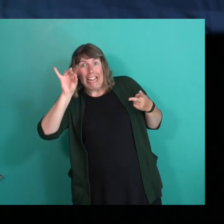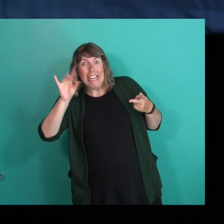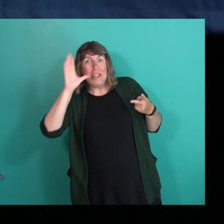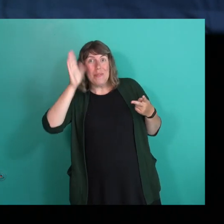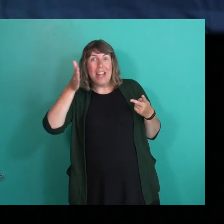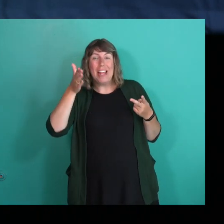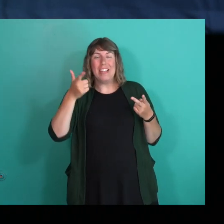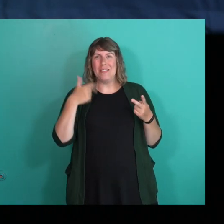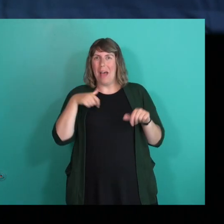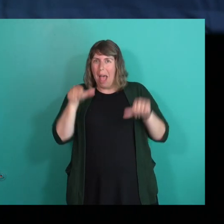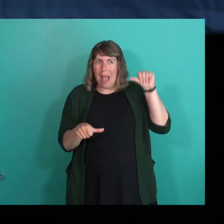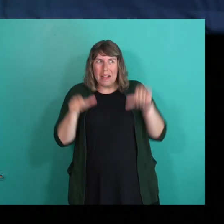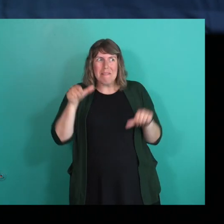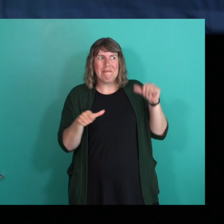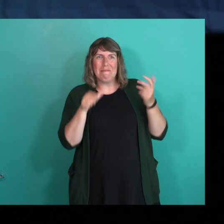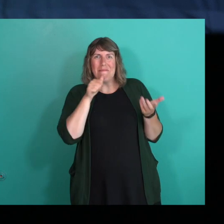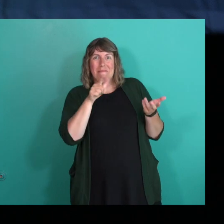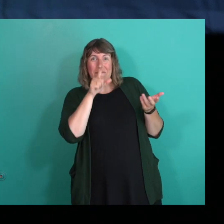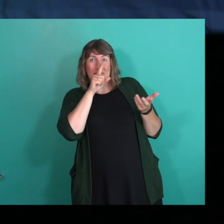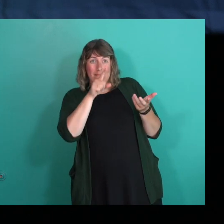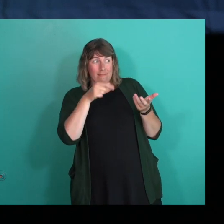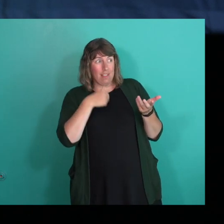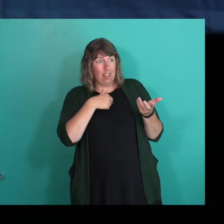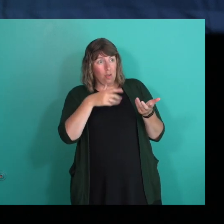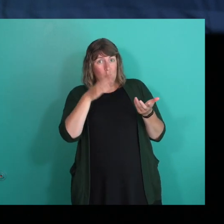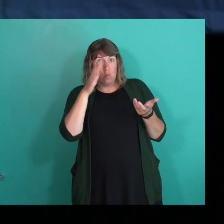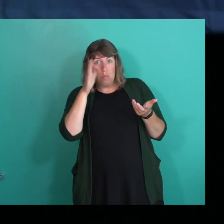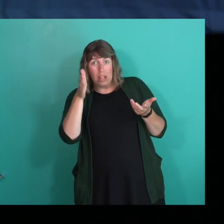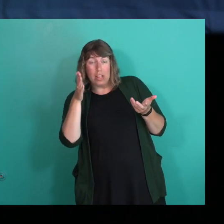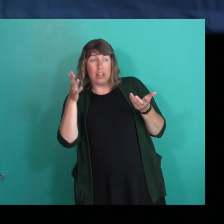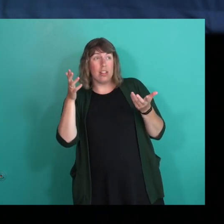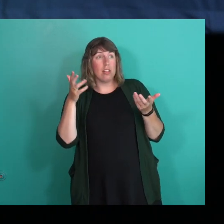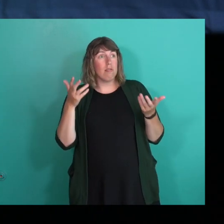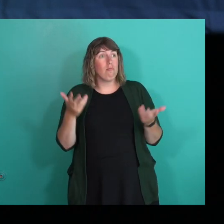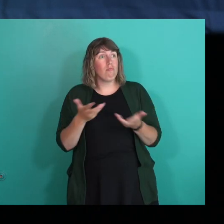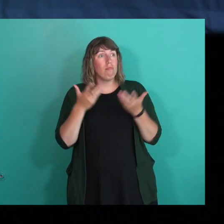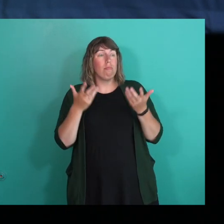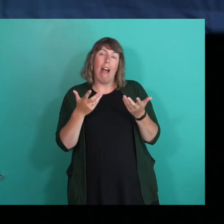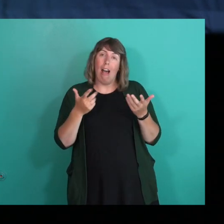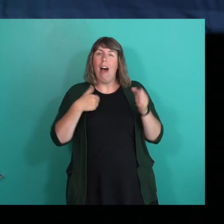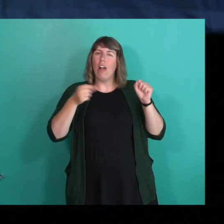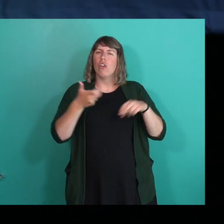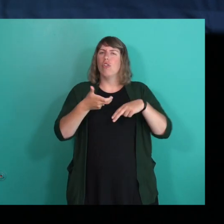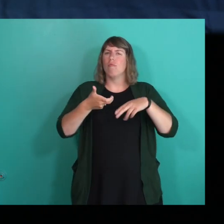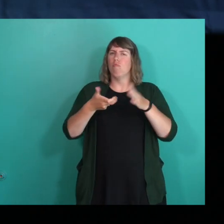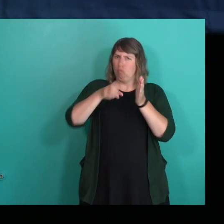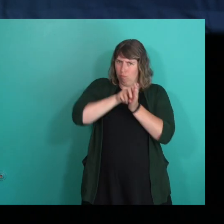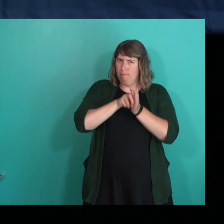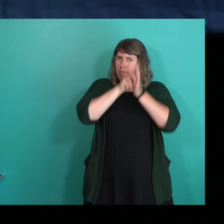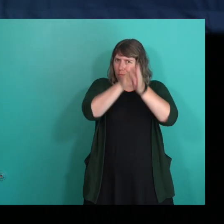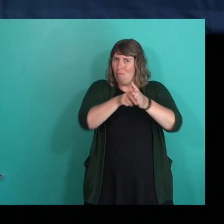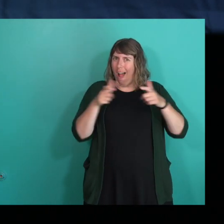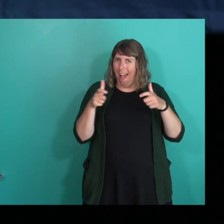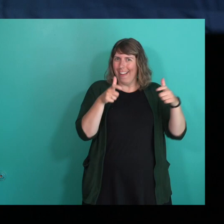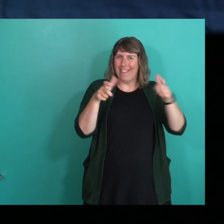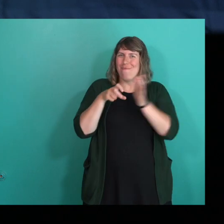not sure if I'm going to be able to, I mean, I could always ride. I ride,